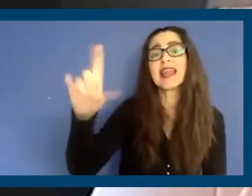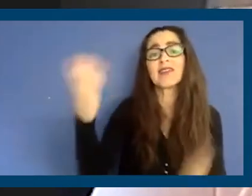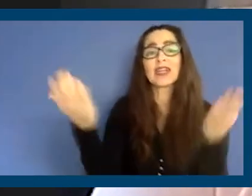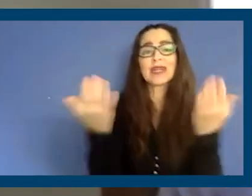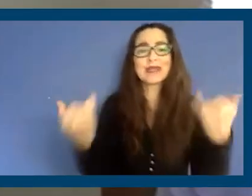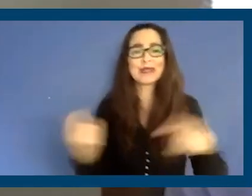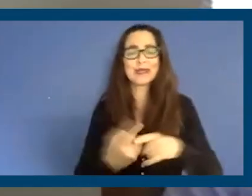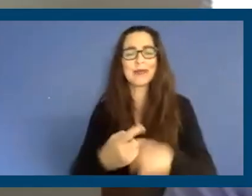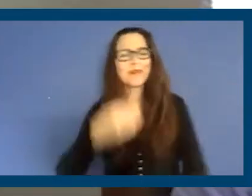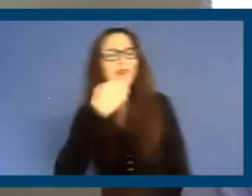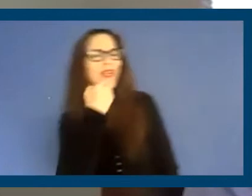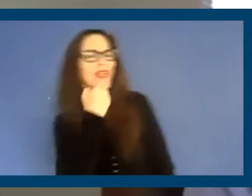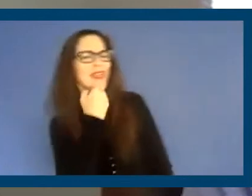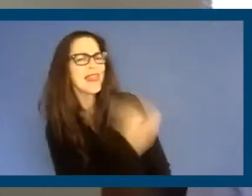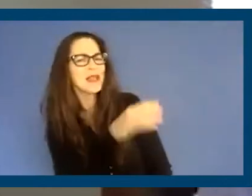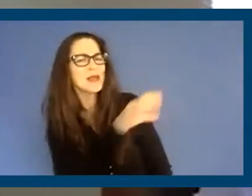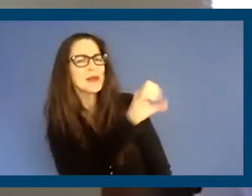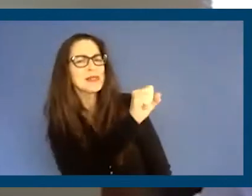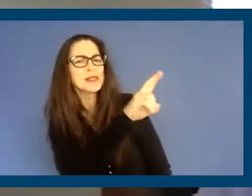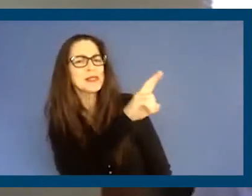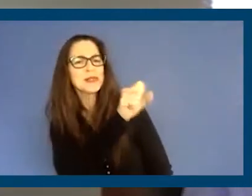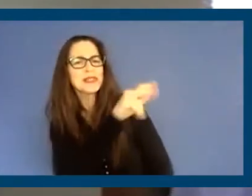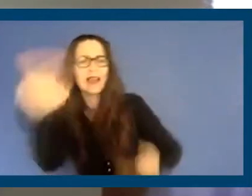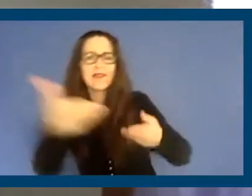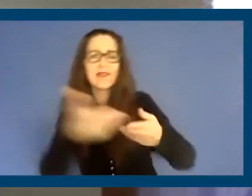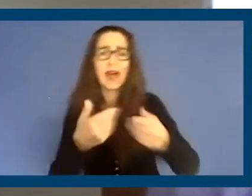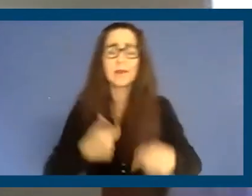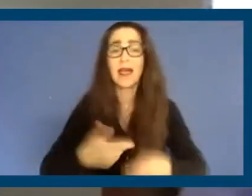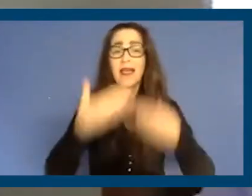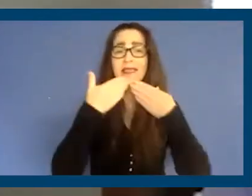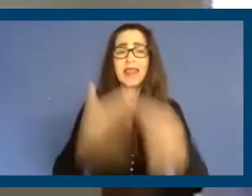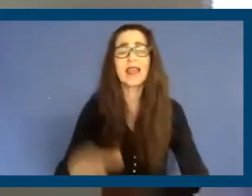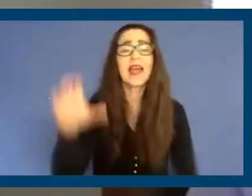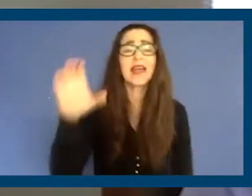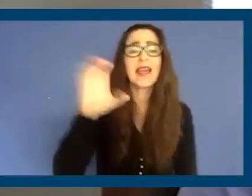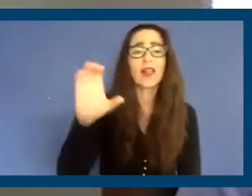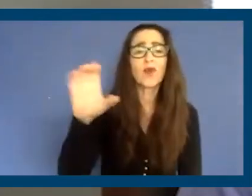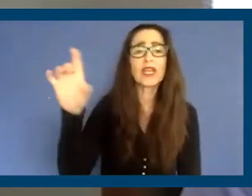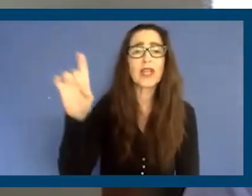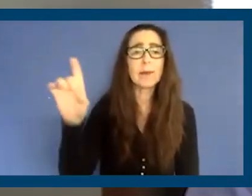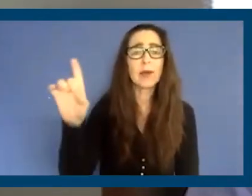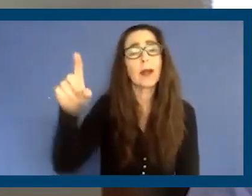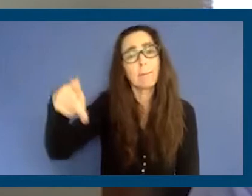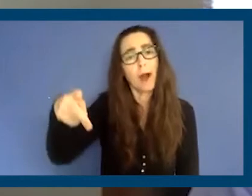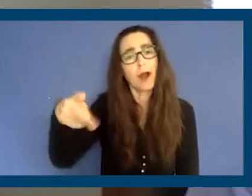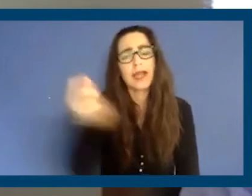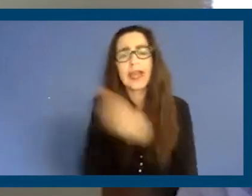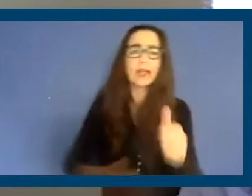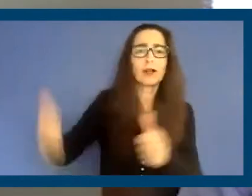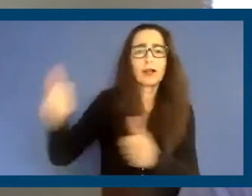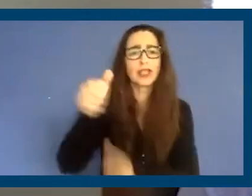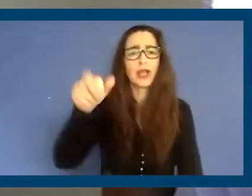Thank you, Susie, for inviting me and thank you to the California Democratic Party, of course, our chair, Rusty Hicks,